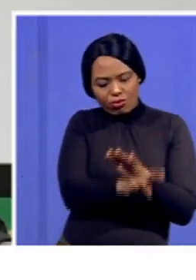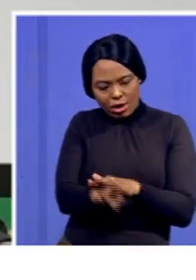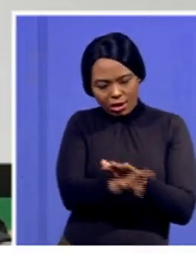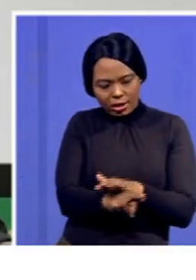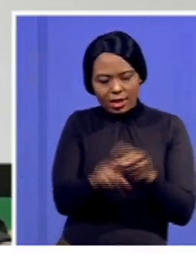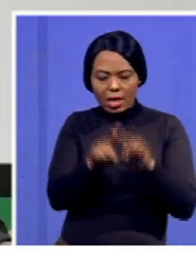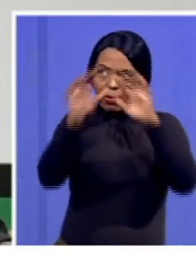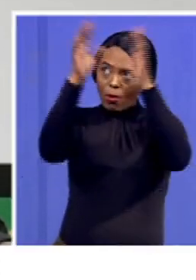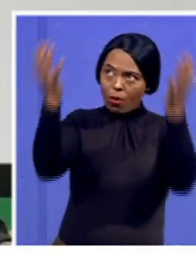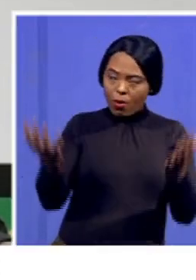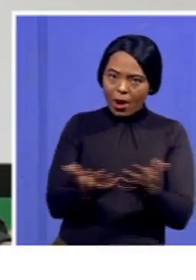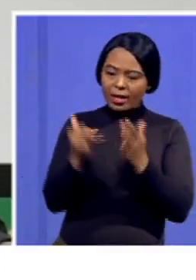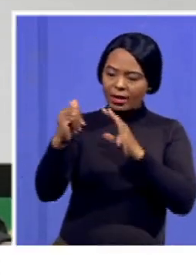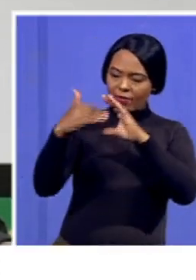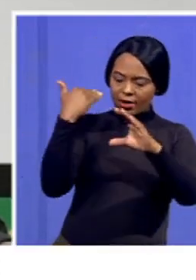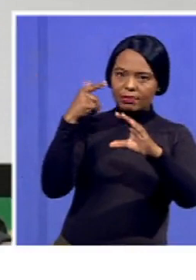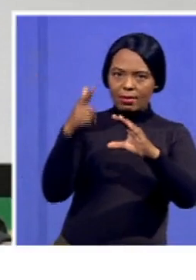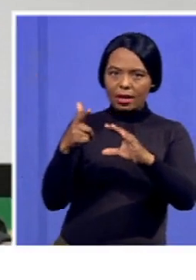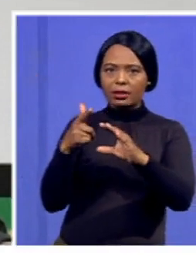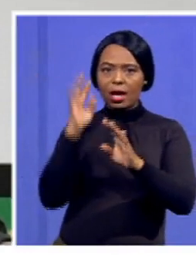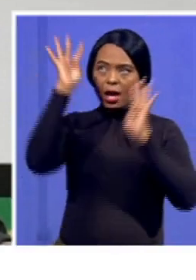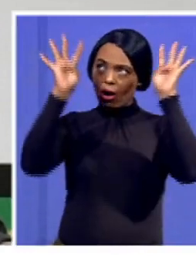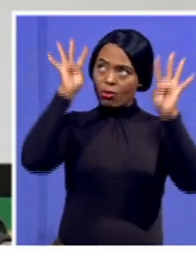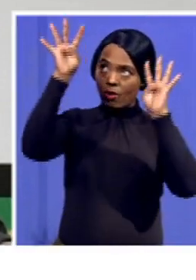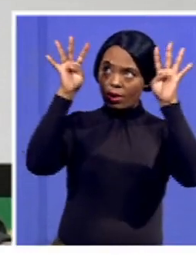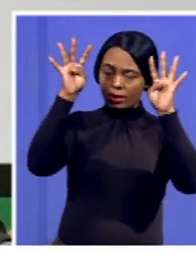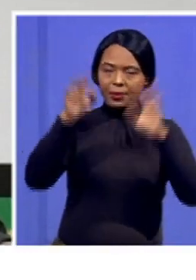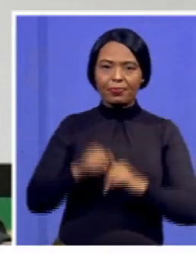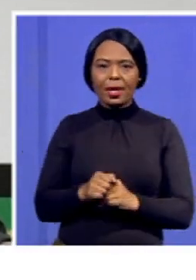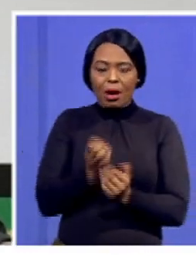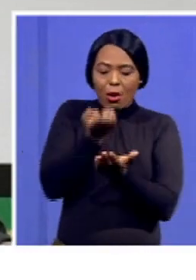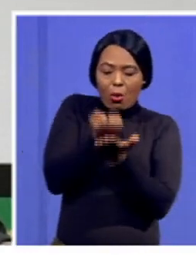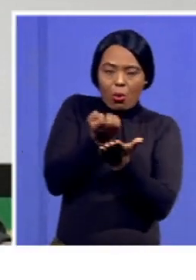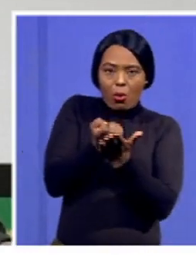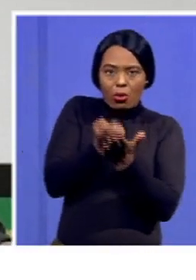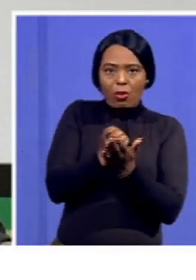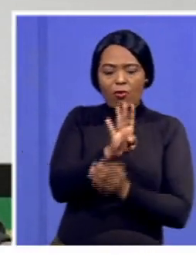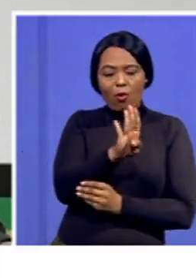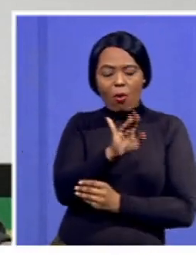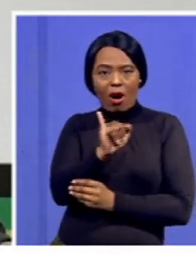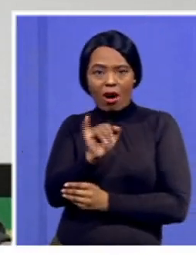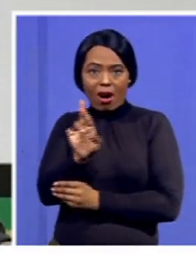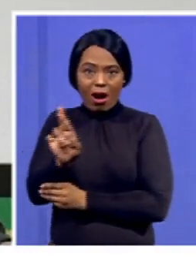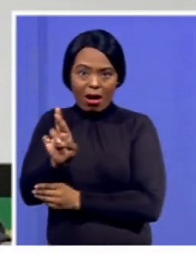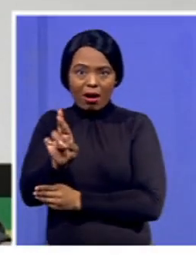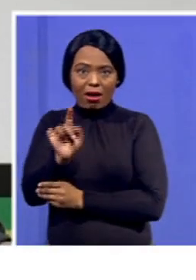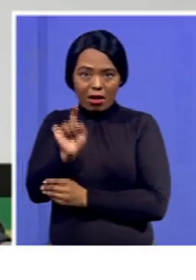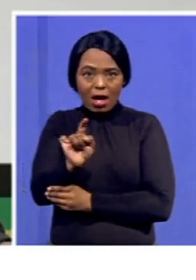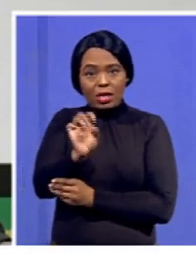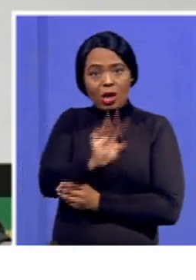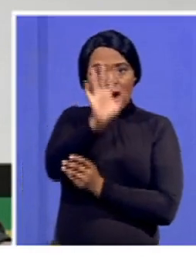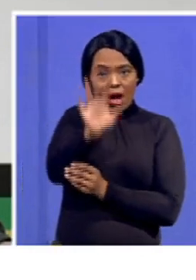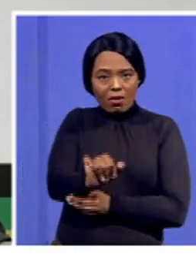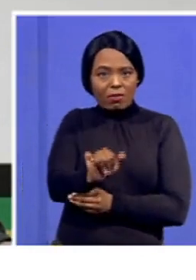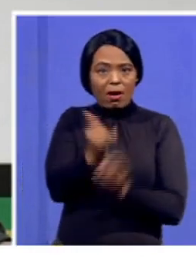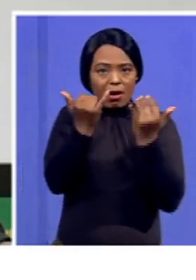for more investment in innovation. On the digital economy and the fourth industrial revolution, South Africa's recent release